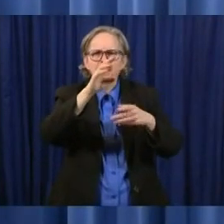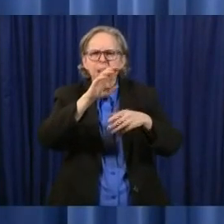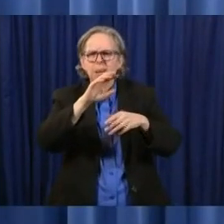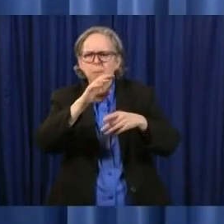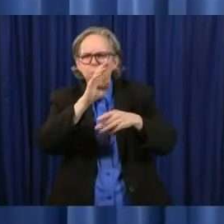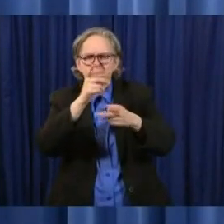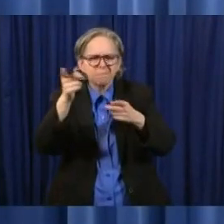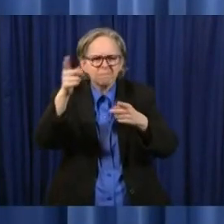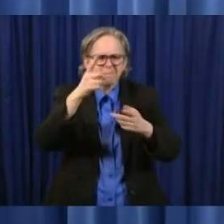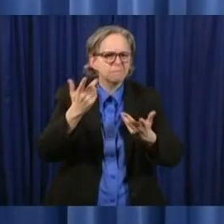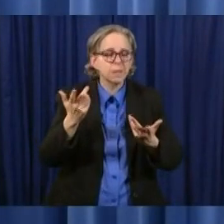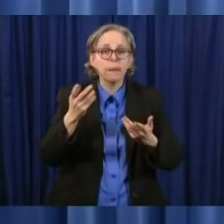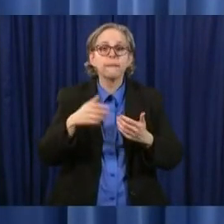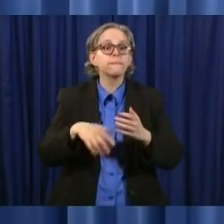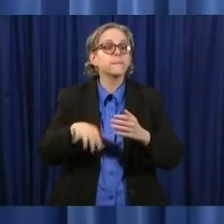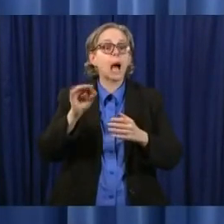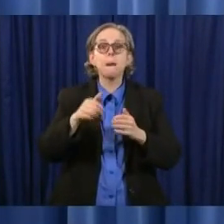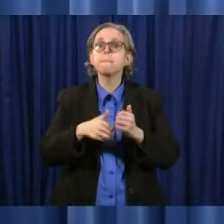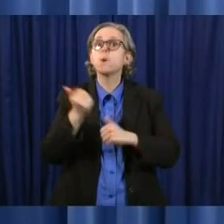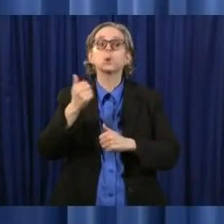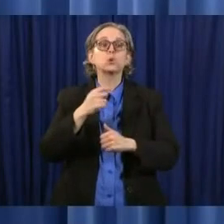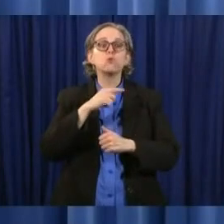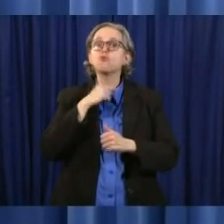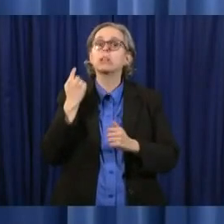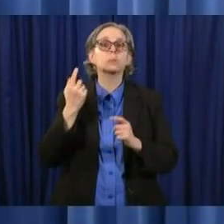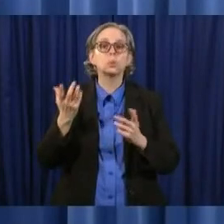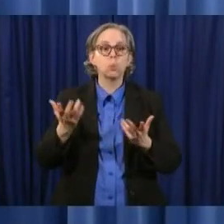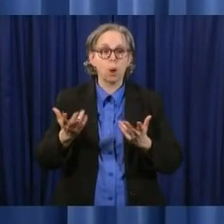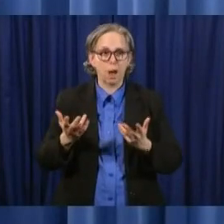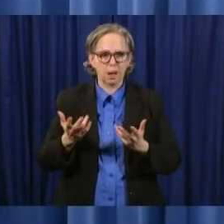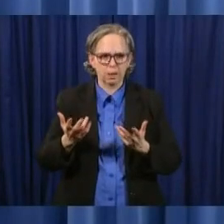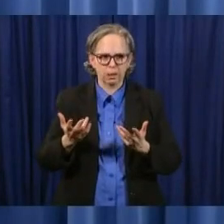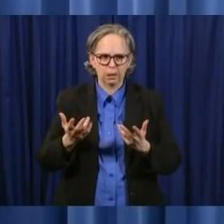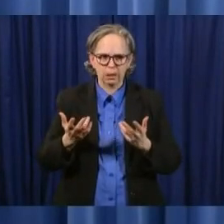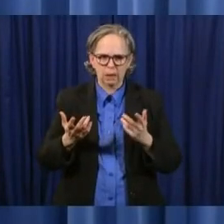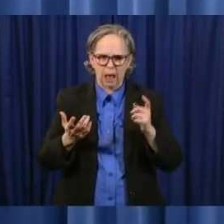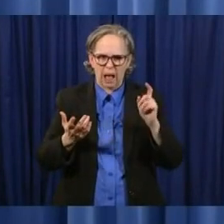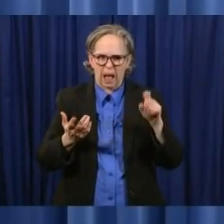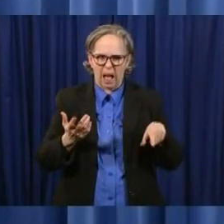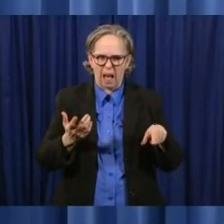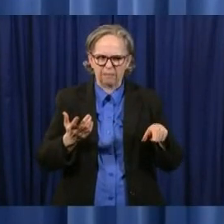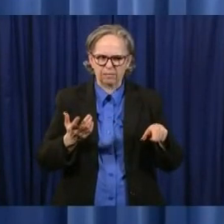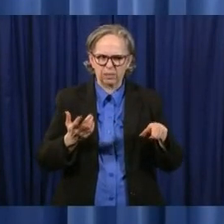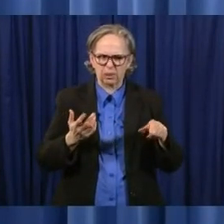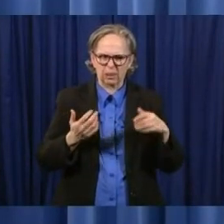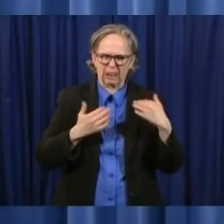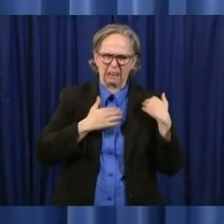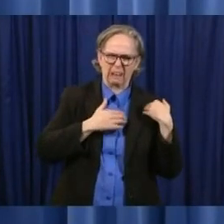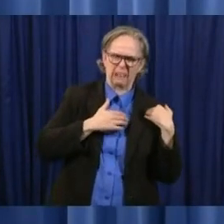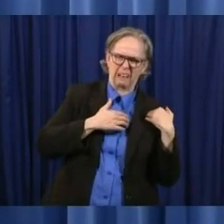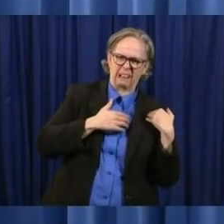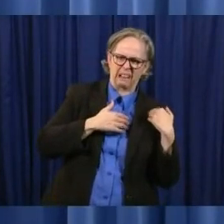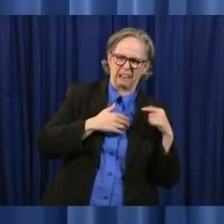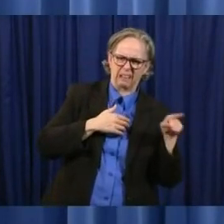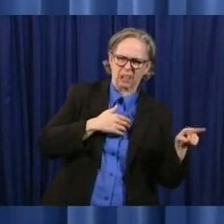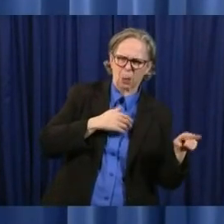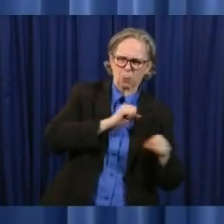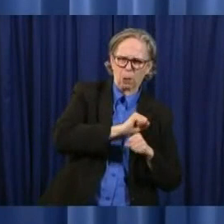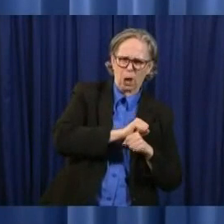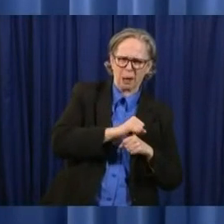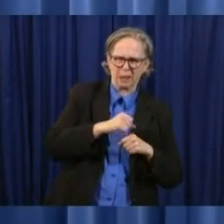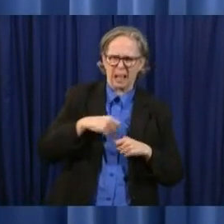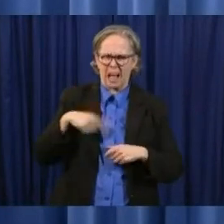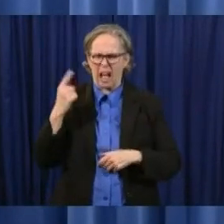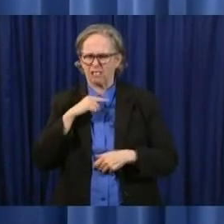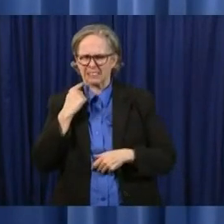risk uh who have to work or feel they have to work figuring out you know how we can help